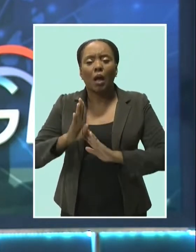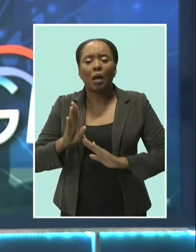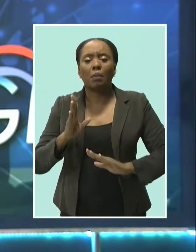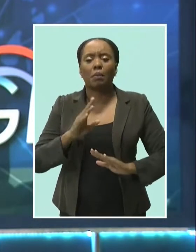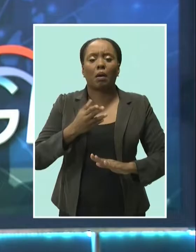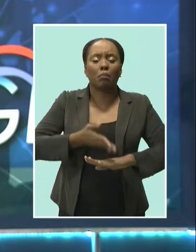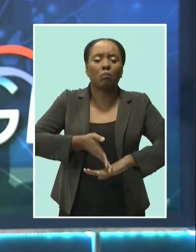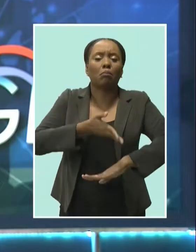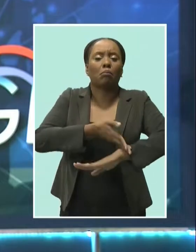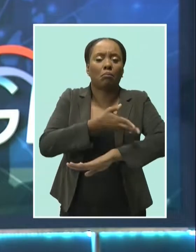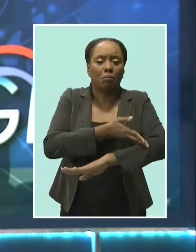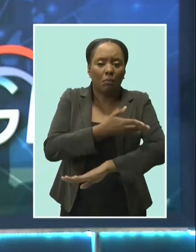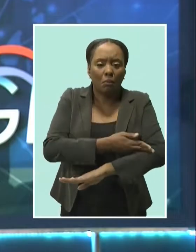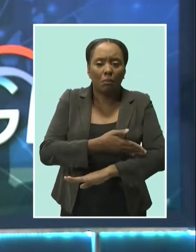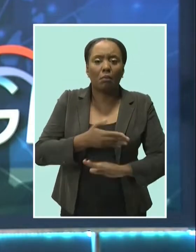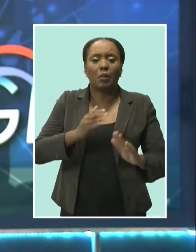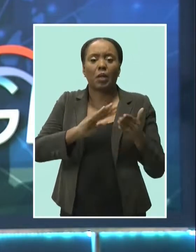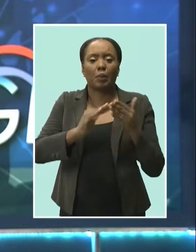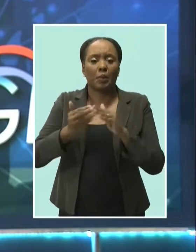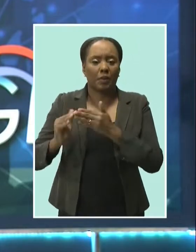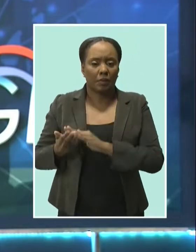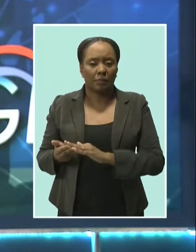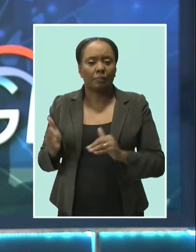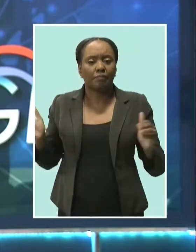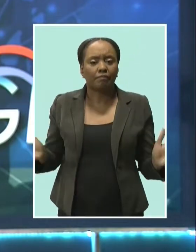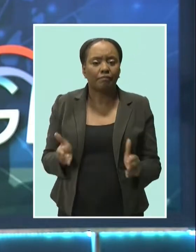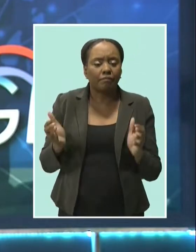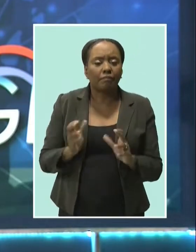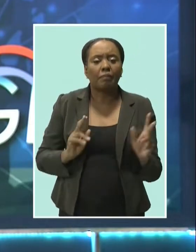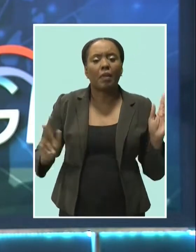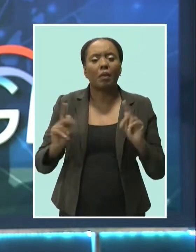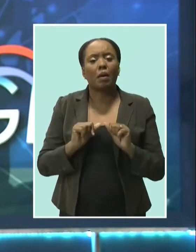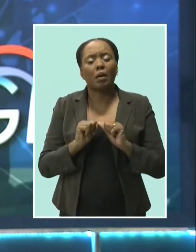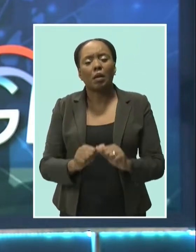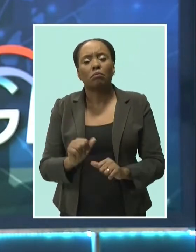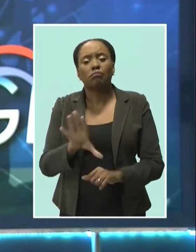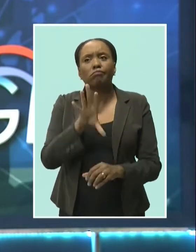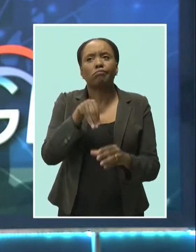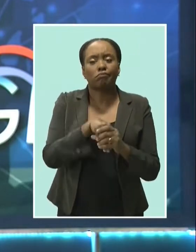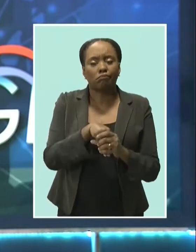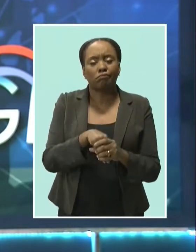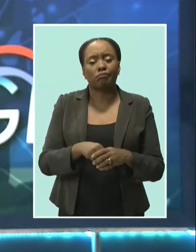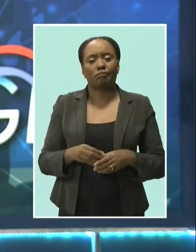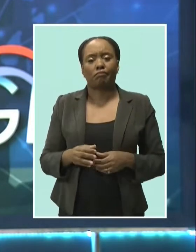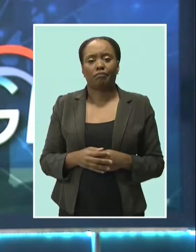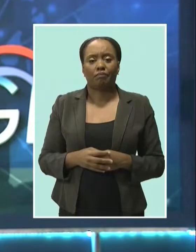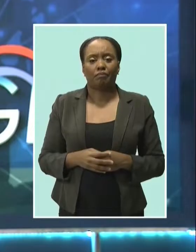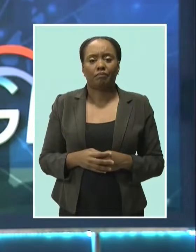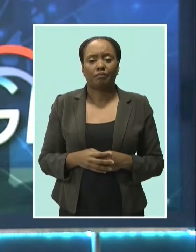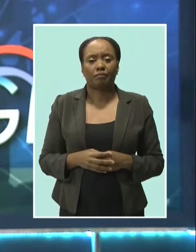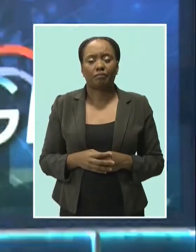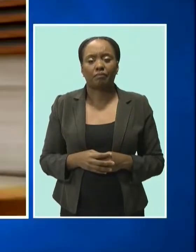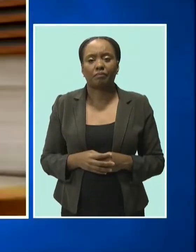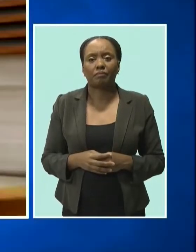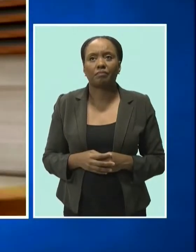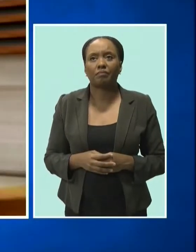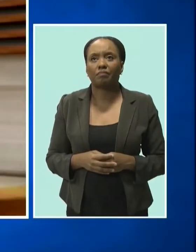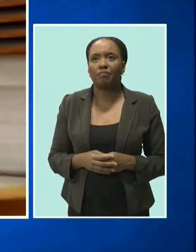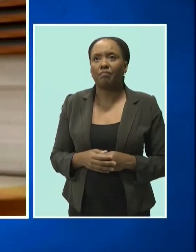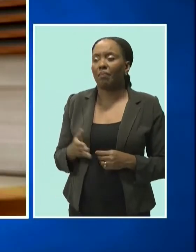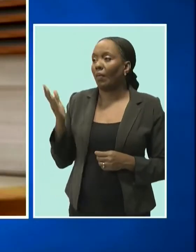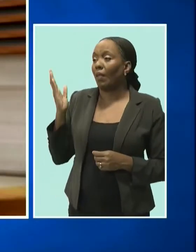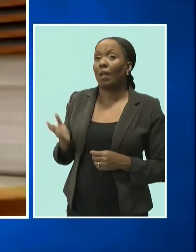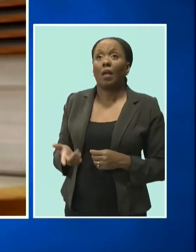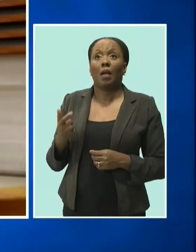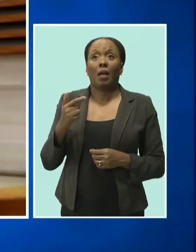and building the island's communities. He urged Barbadians to continue to play their part as well. I encourage all